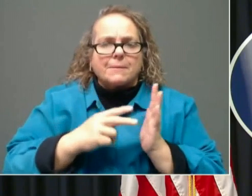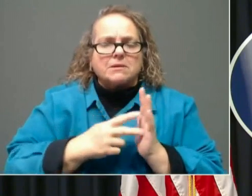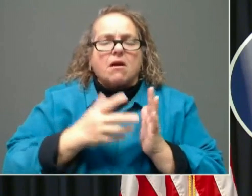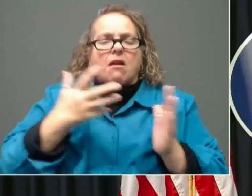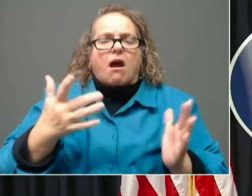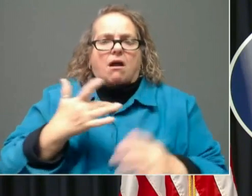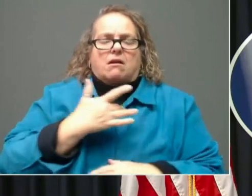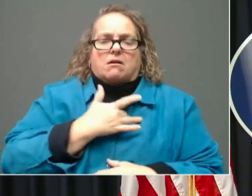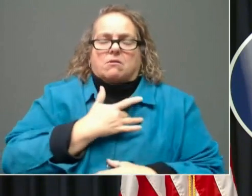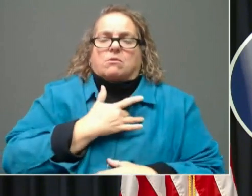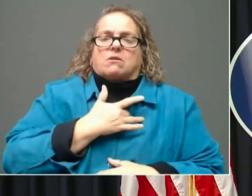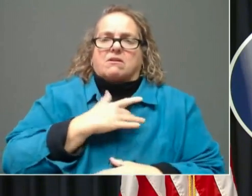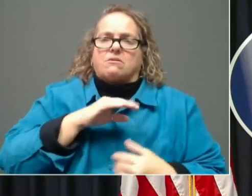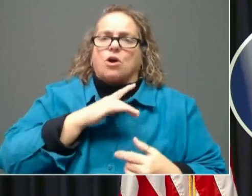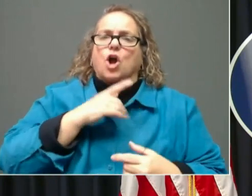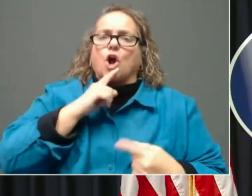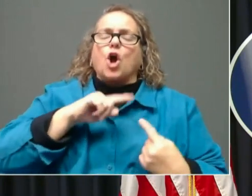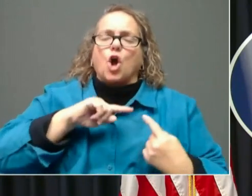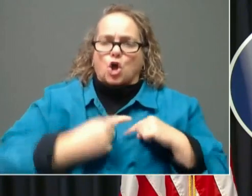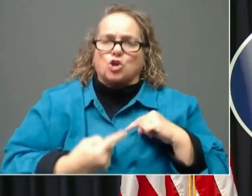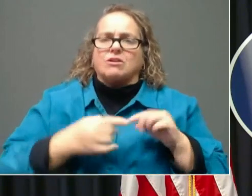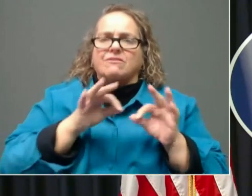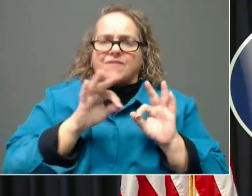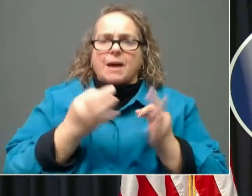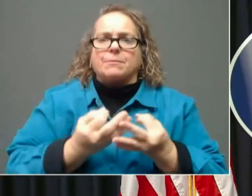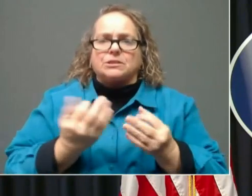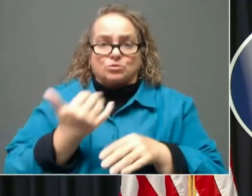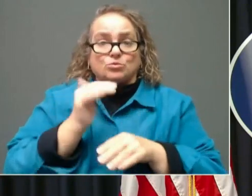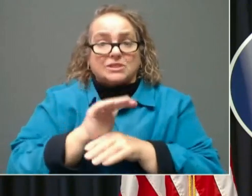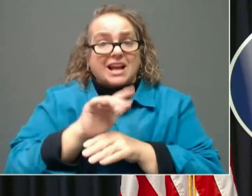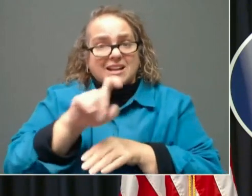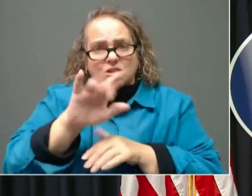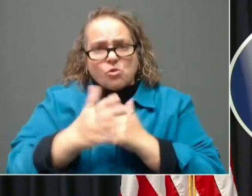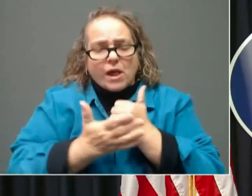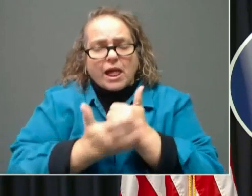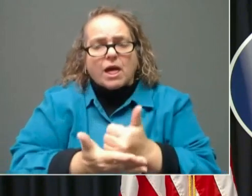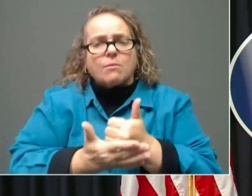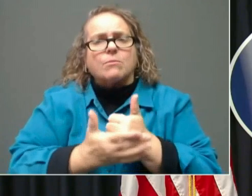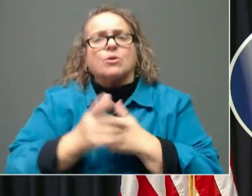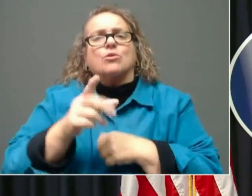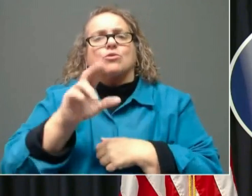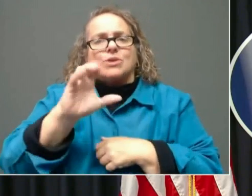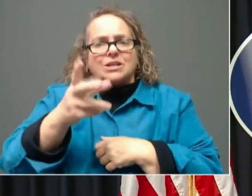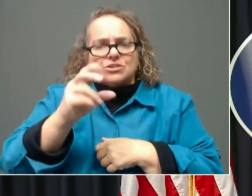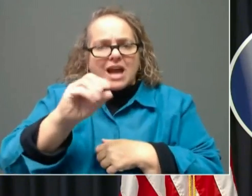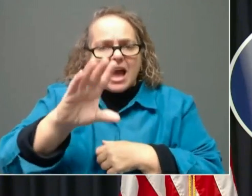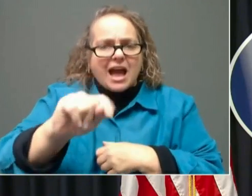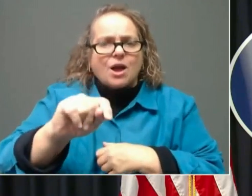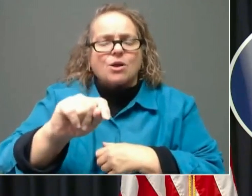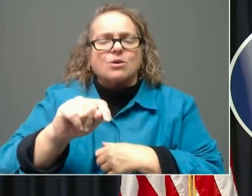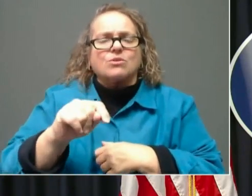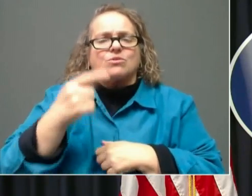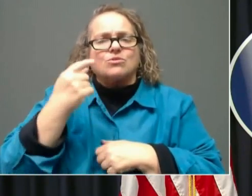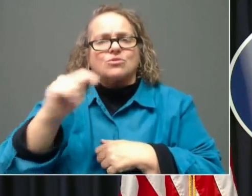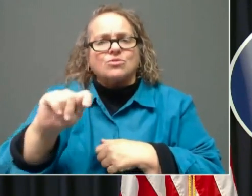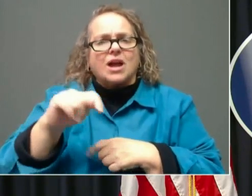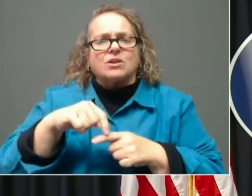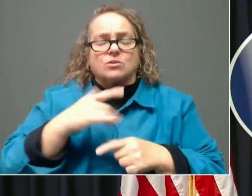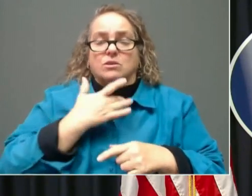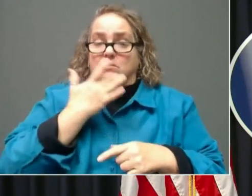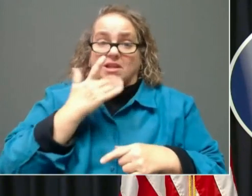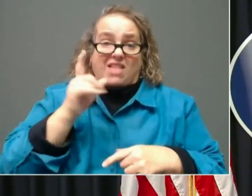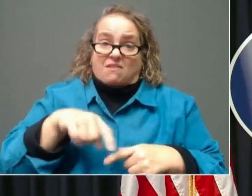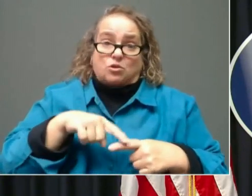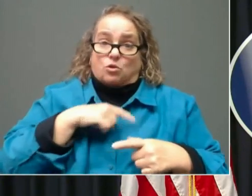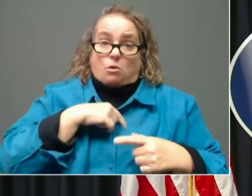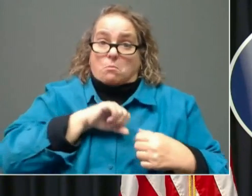tonight that are going to need your help, that are going to need you to reach out, that are going to have to mourn at such a difficult time to